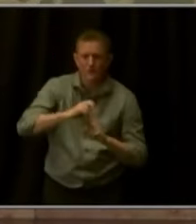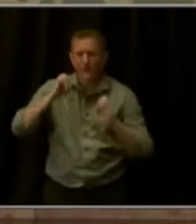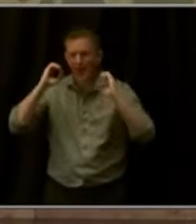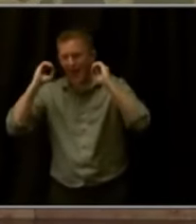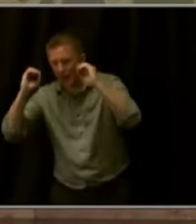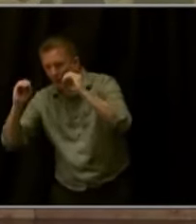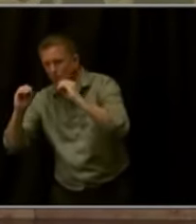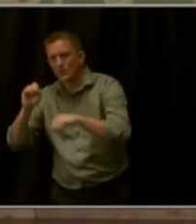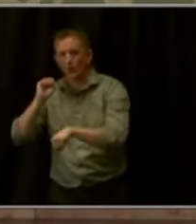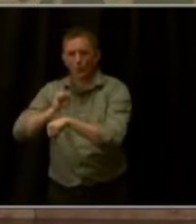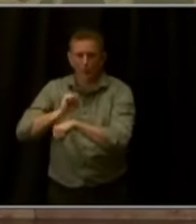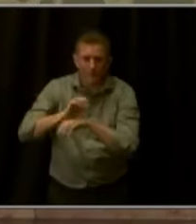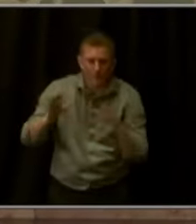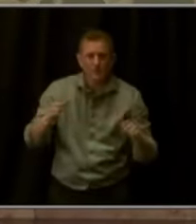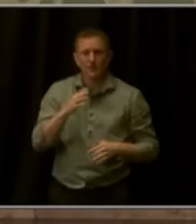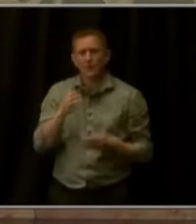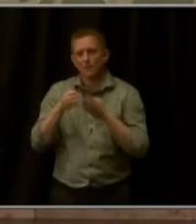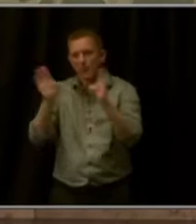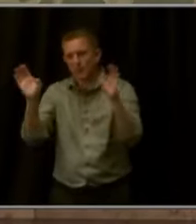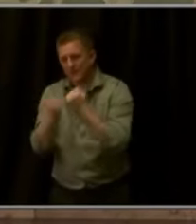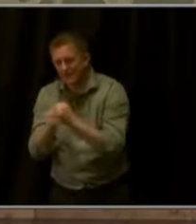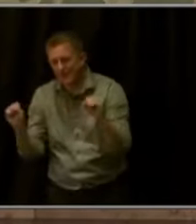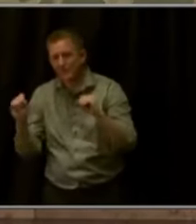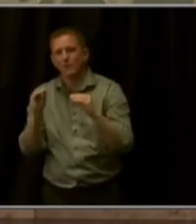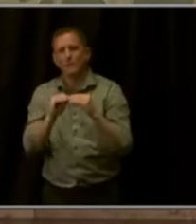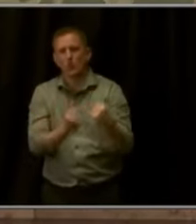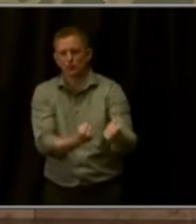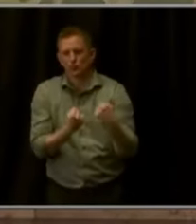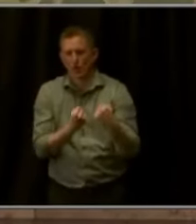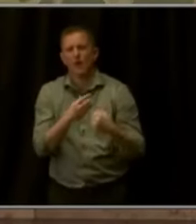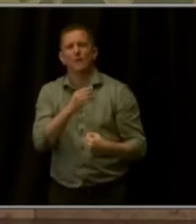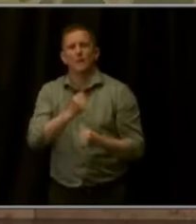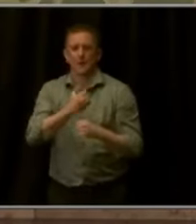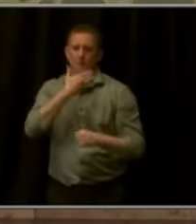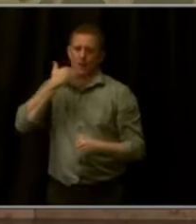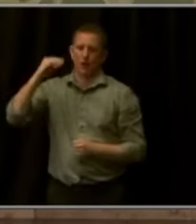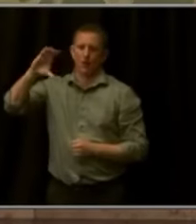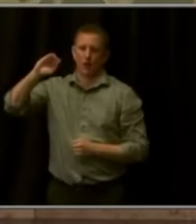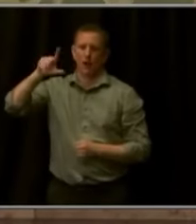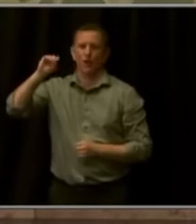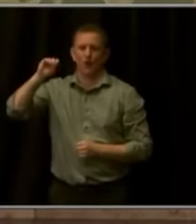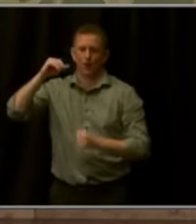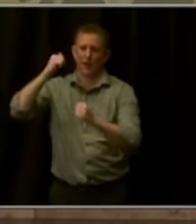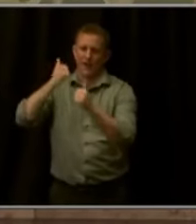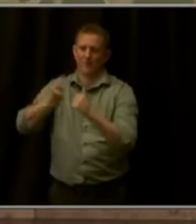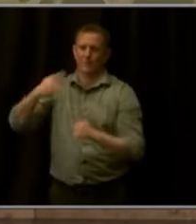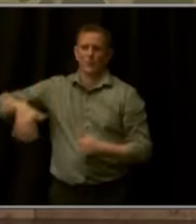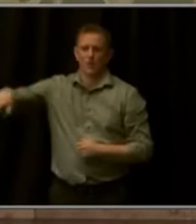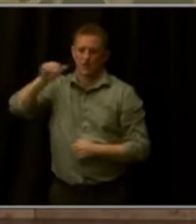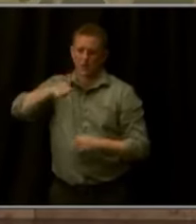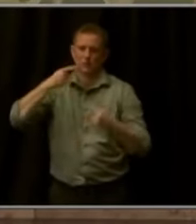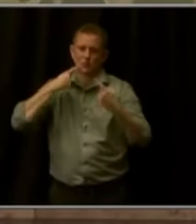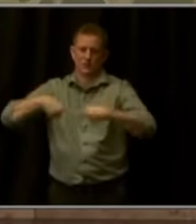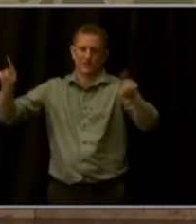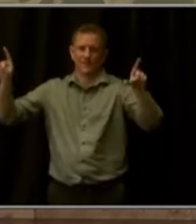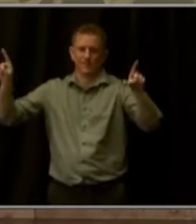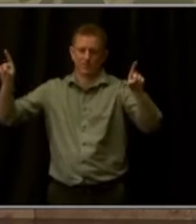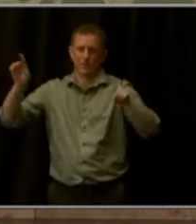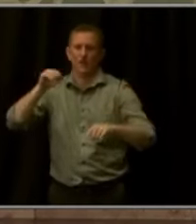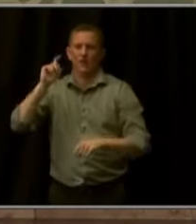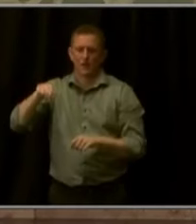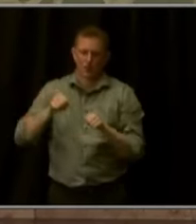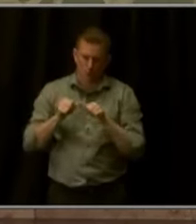stronger and better Colorado where everyone can get ahead. And in addition to these efforts, we need to continue to work to strengthen our economy